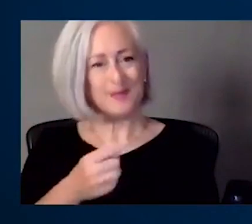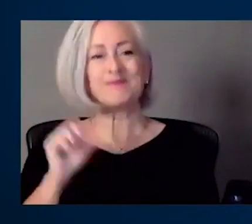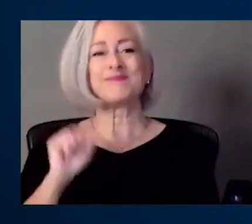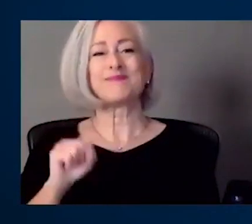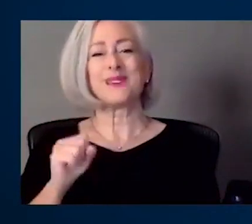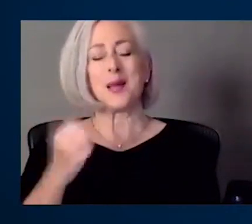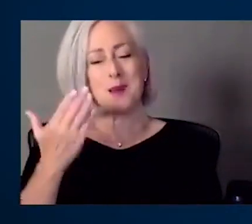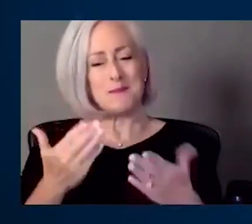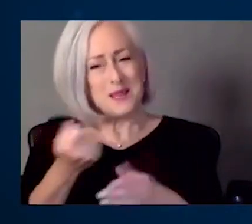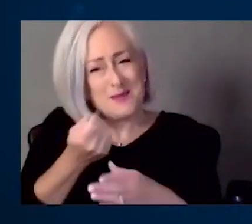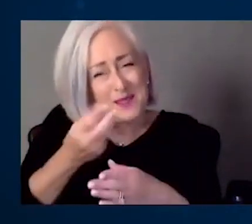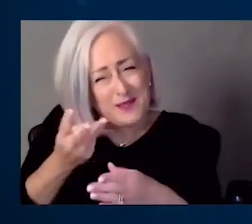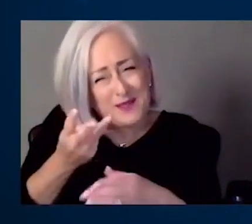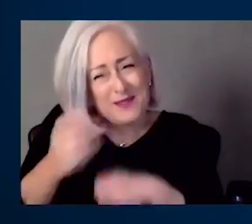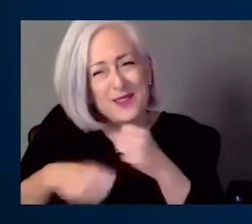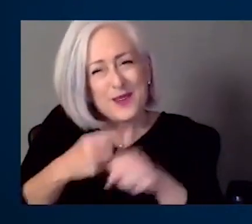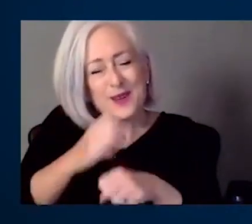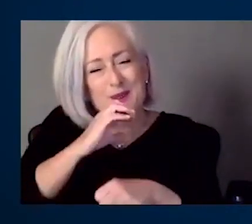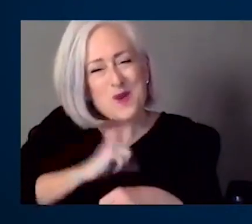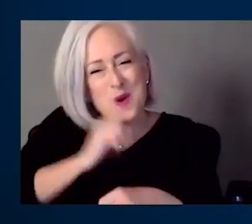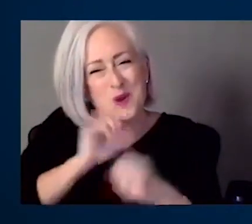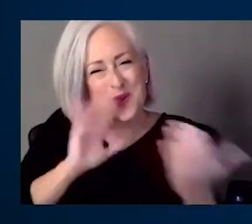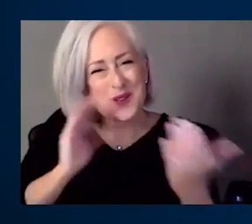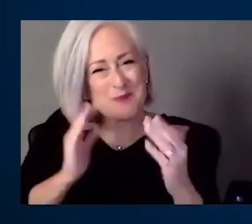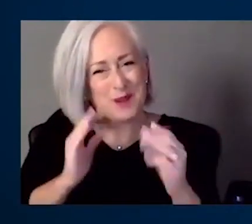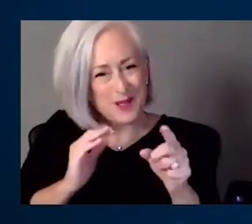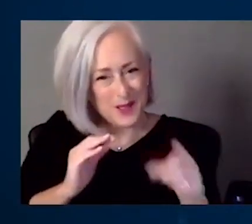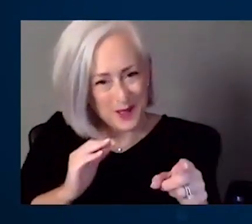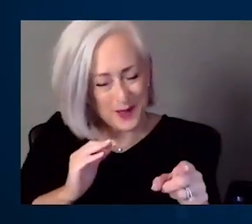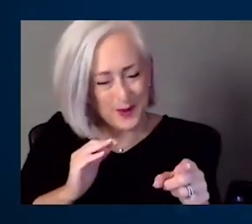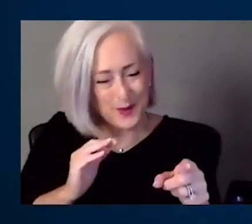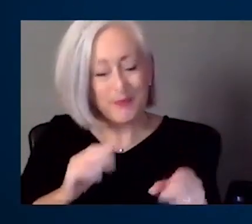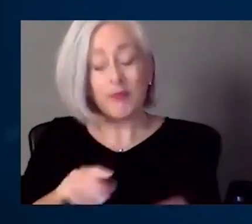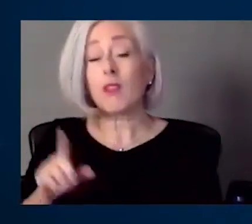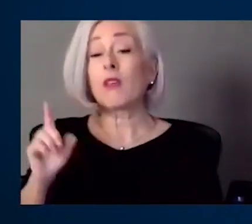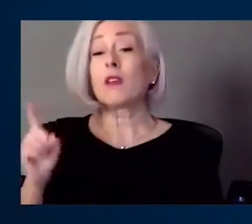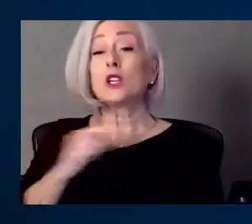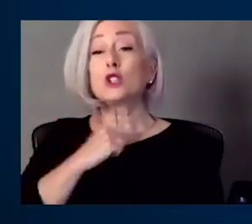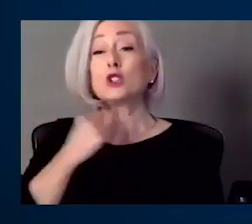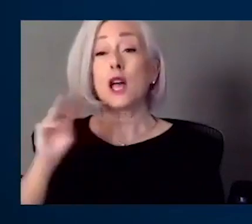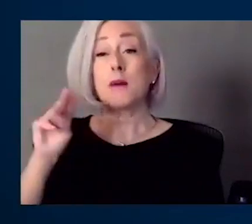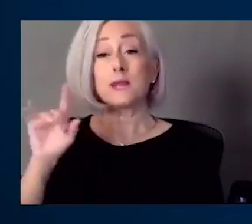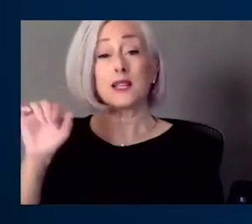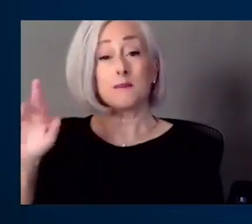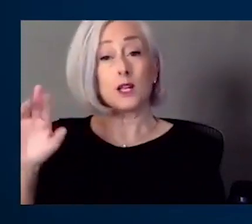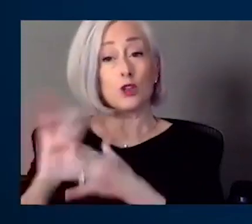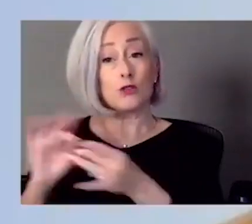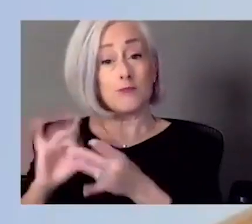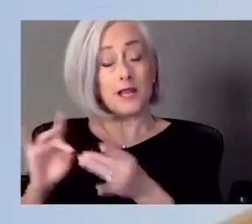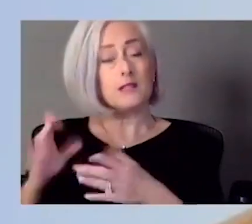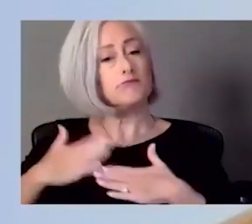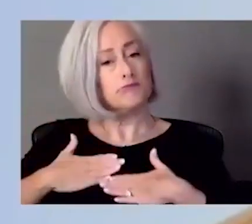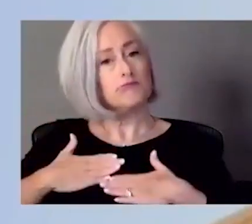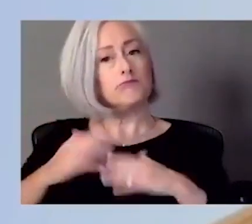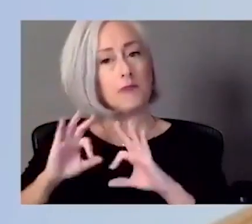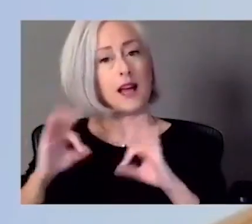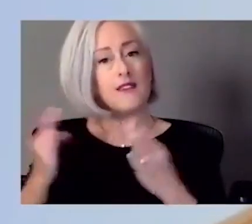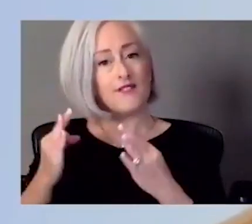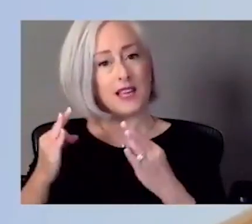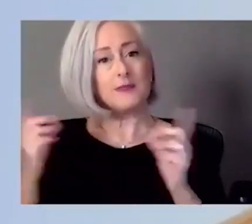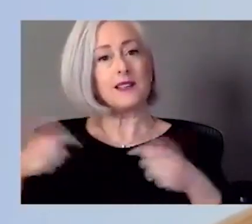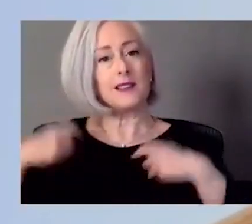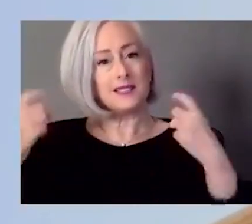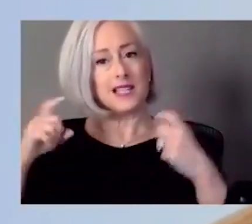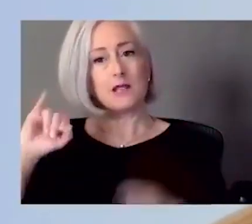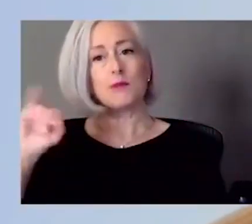years older than you. And as Chaplain Miller was talking, you know, my family has celebrated Juneteenth as well.